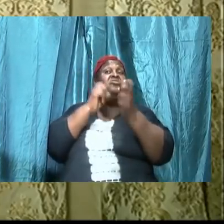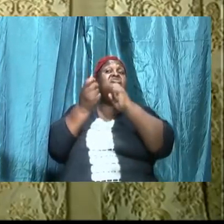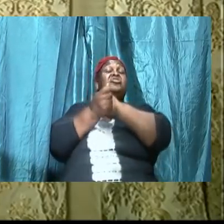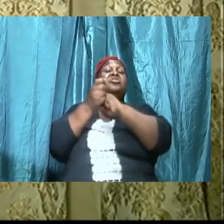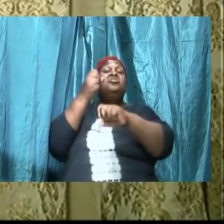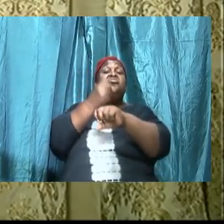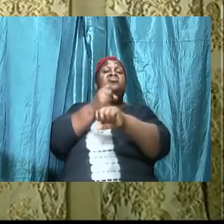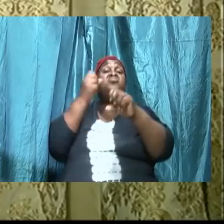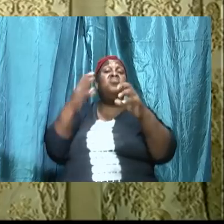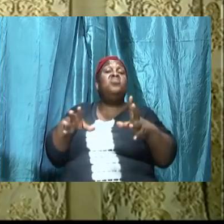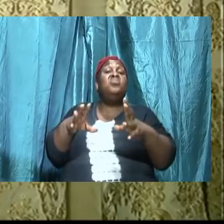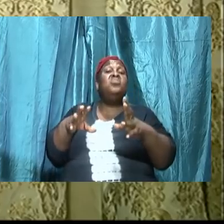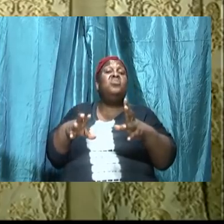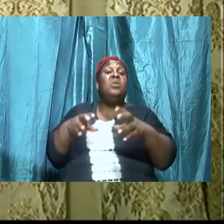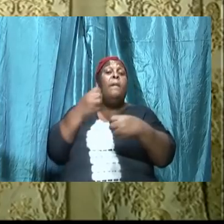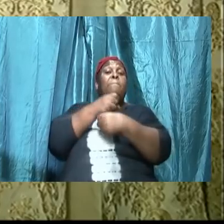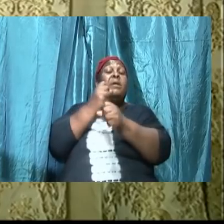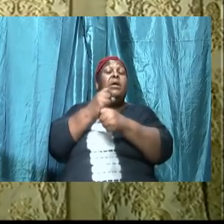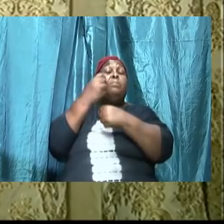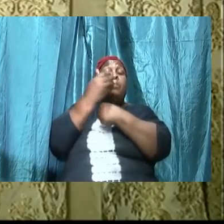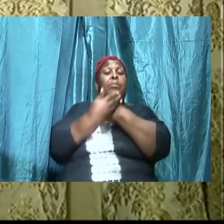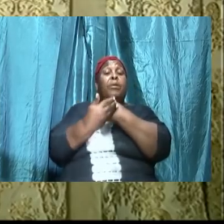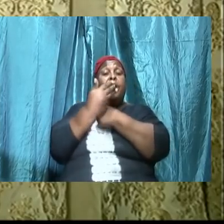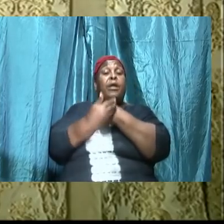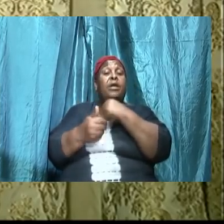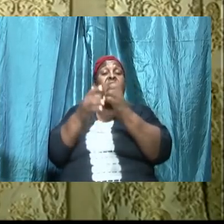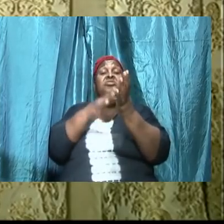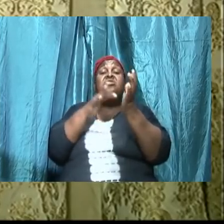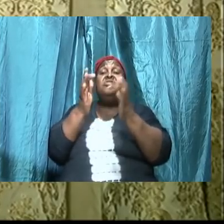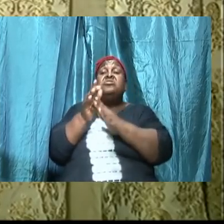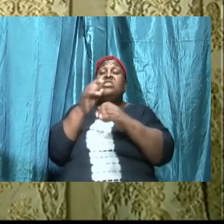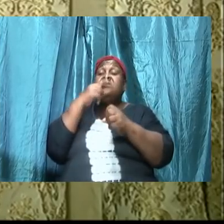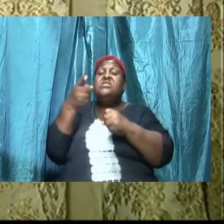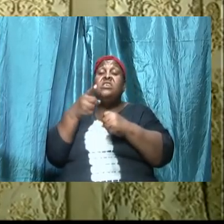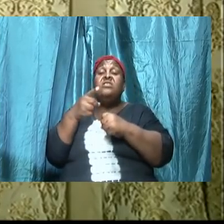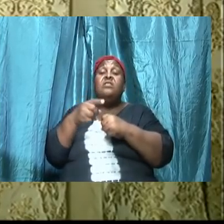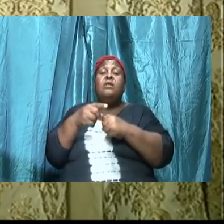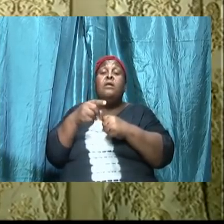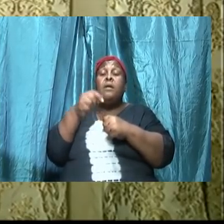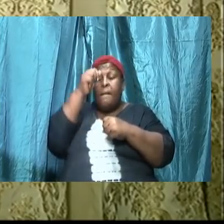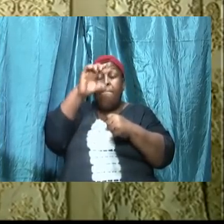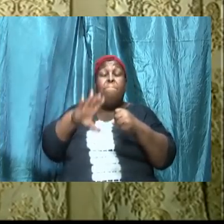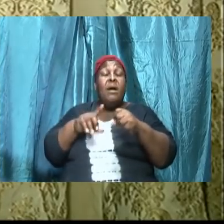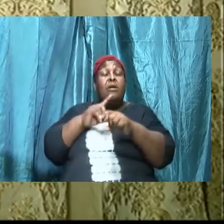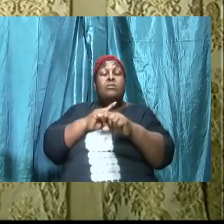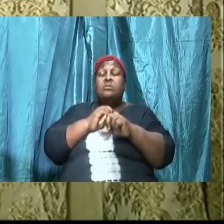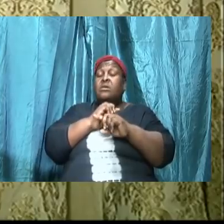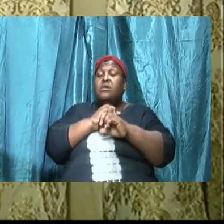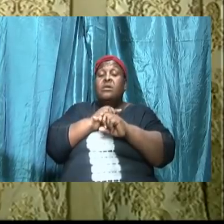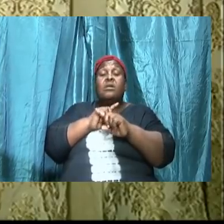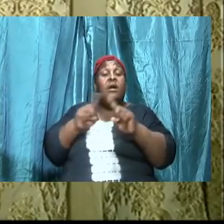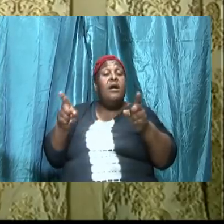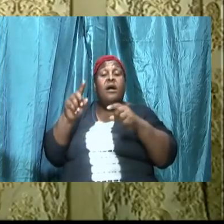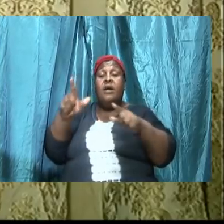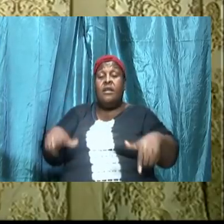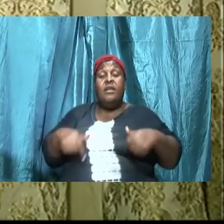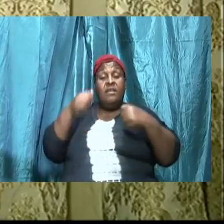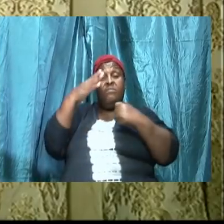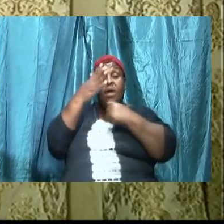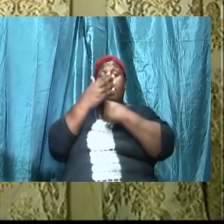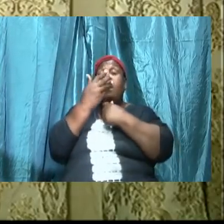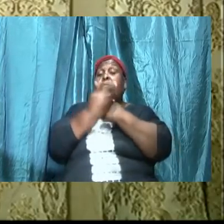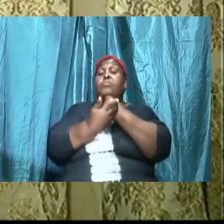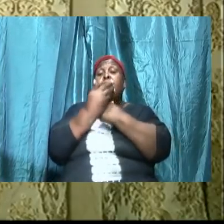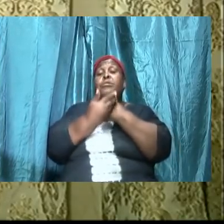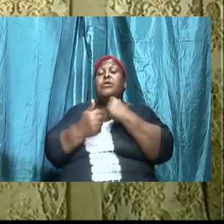use a word and tell him that man shall not live by bread alone and every one of the